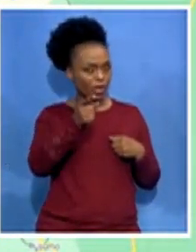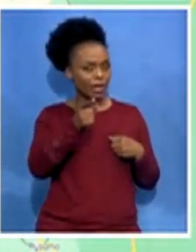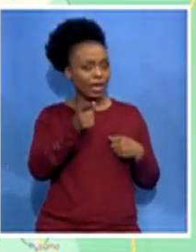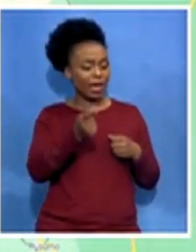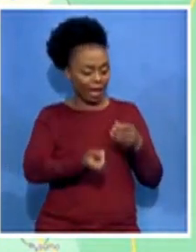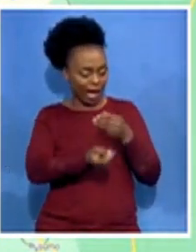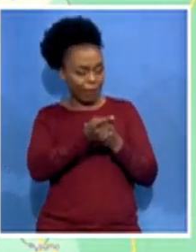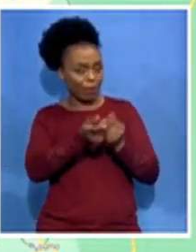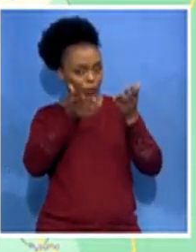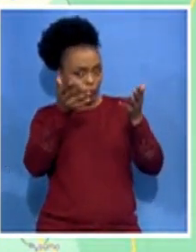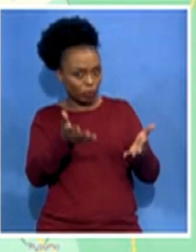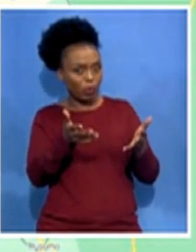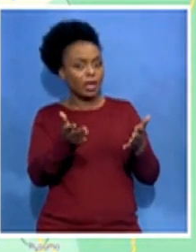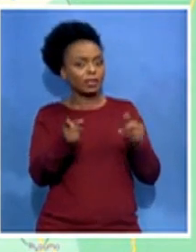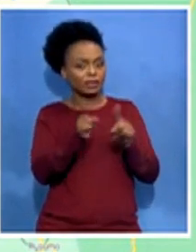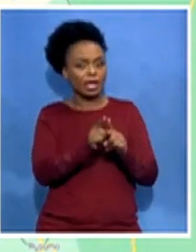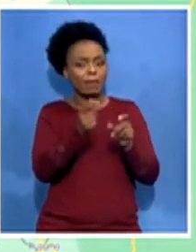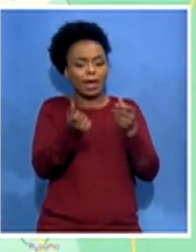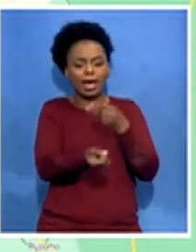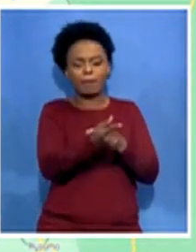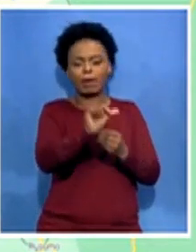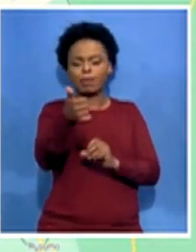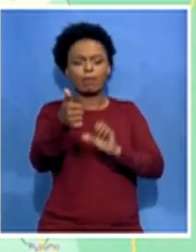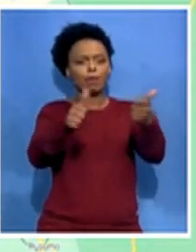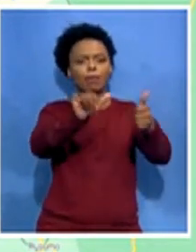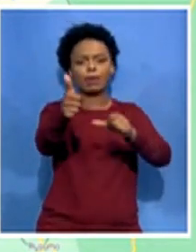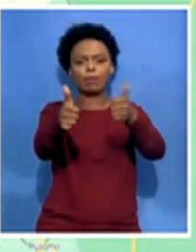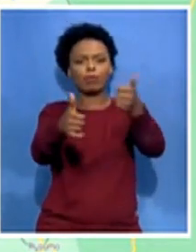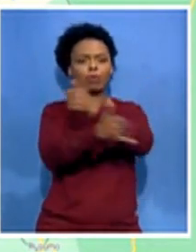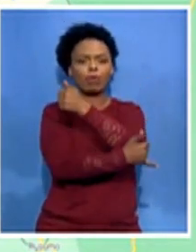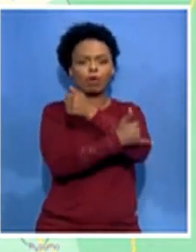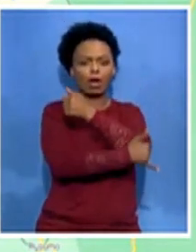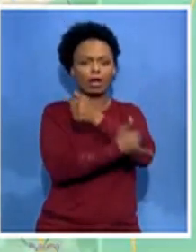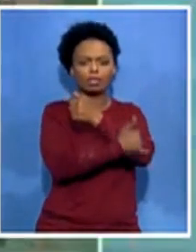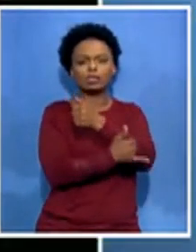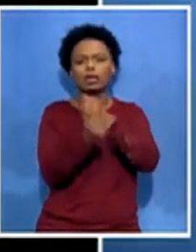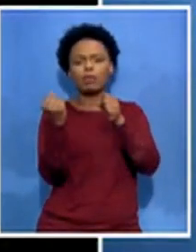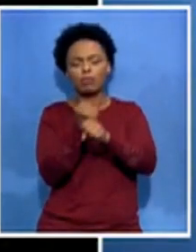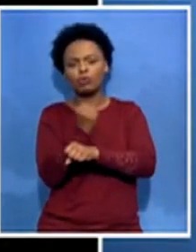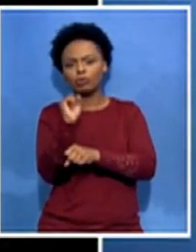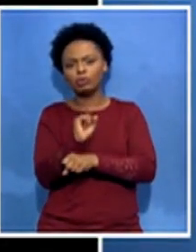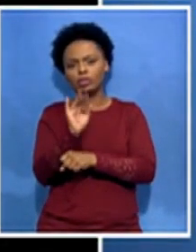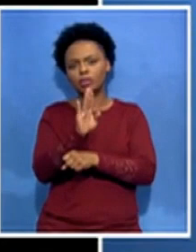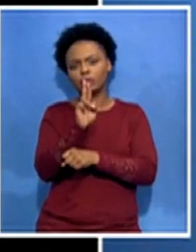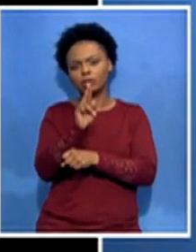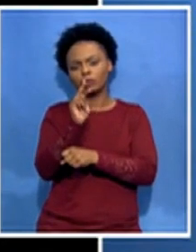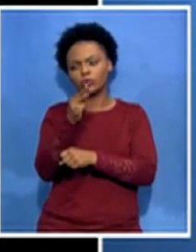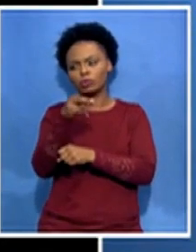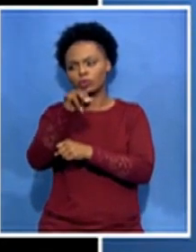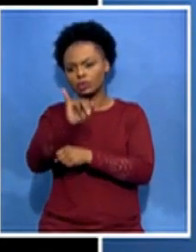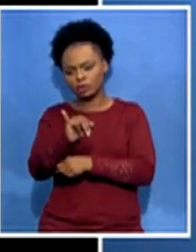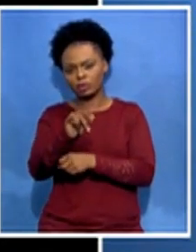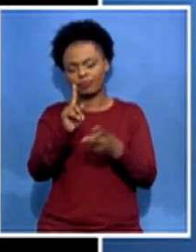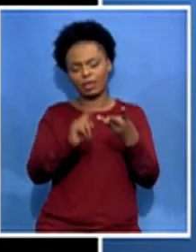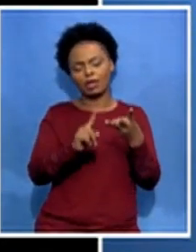countries such as burundi and also the drc perhaps one should look